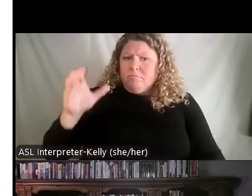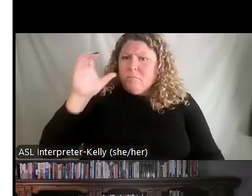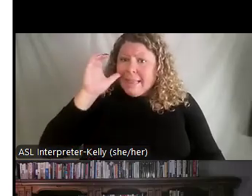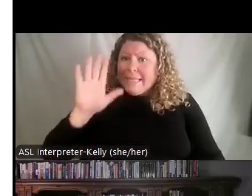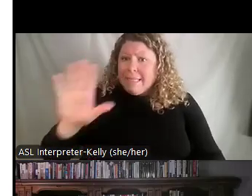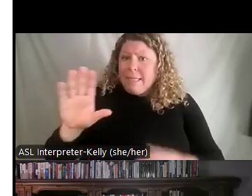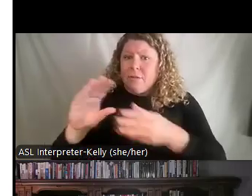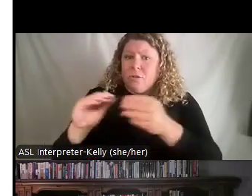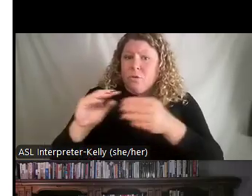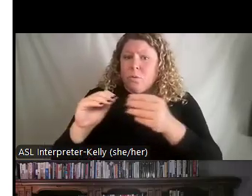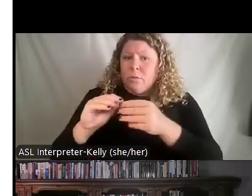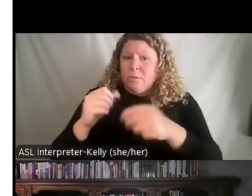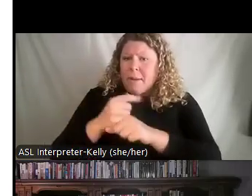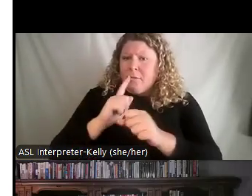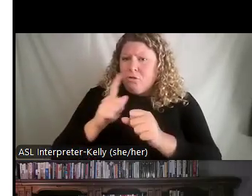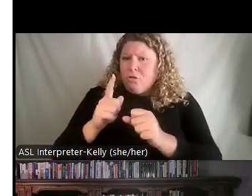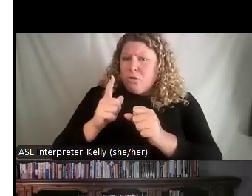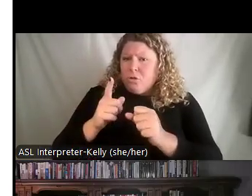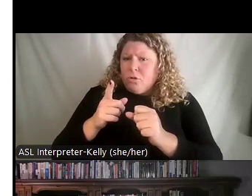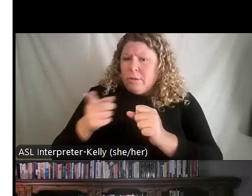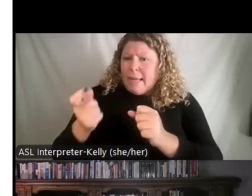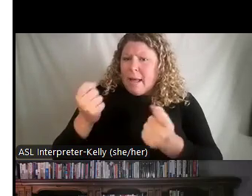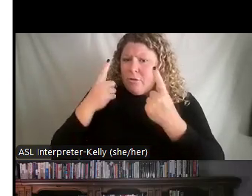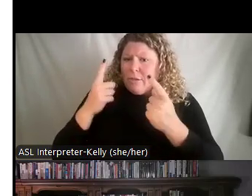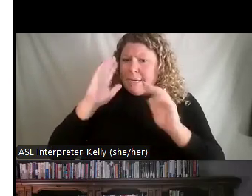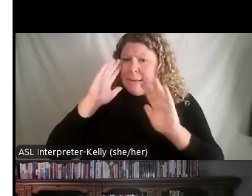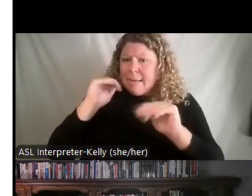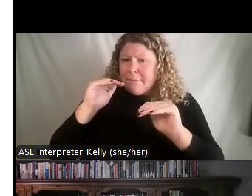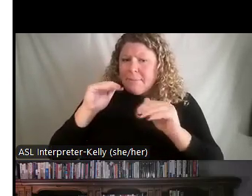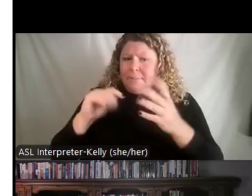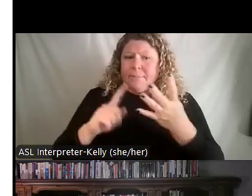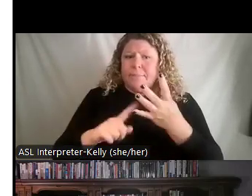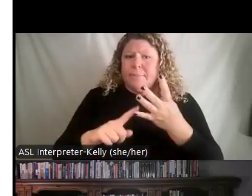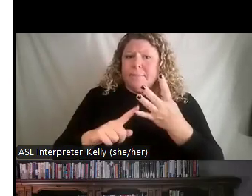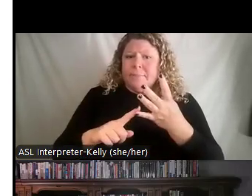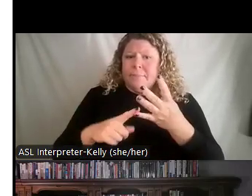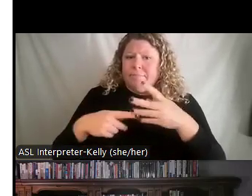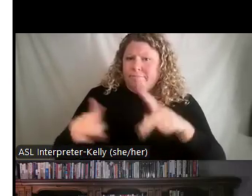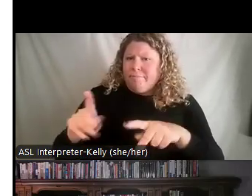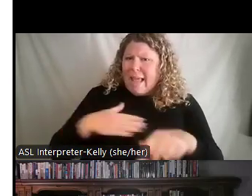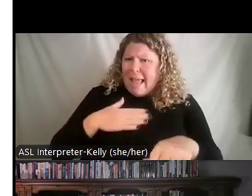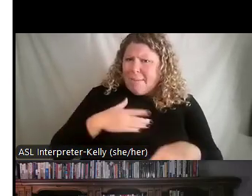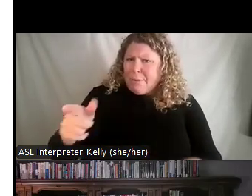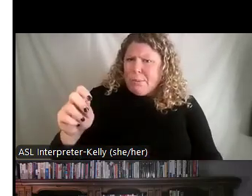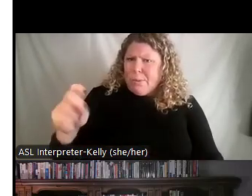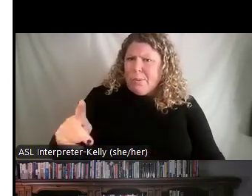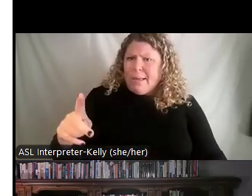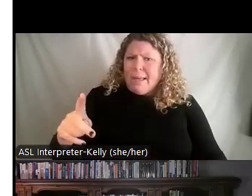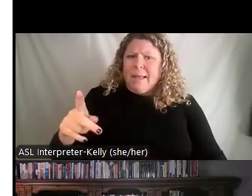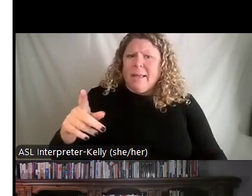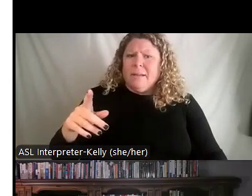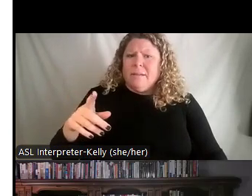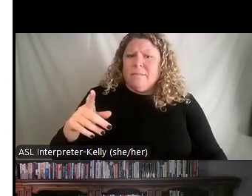of the story, and make sure that they understand your expectations. Or do you D, let them know that you're happy they're okay, explain